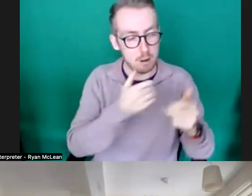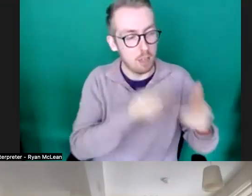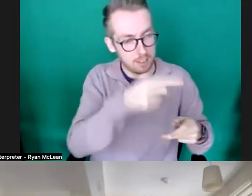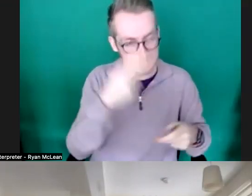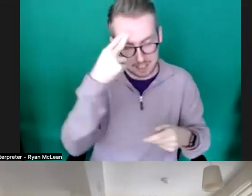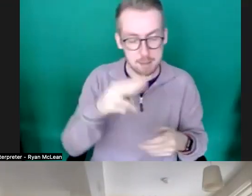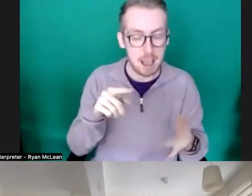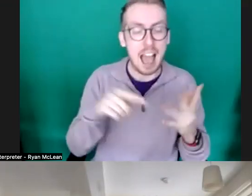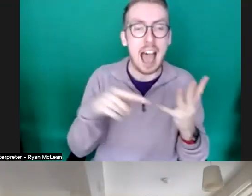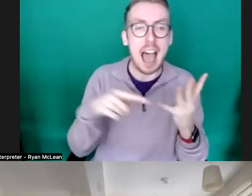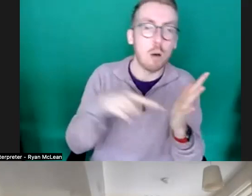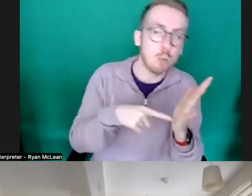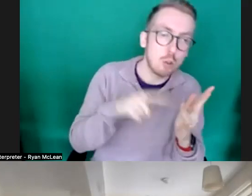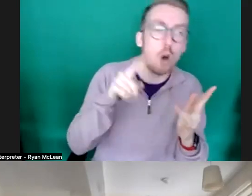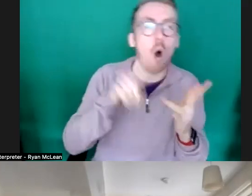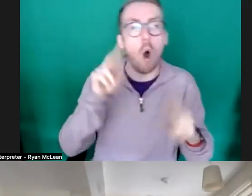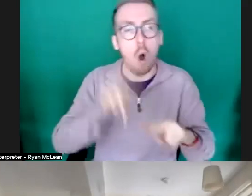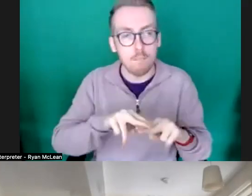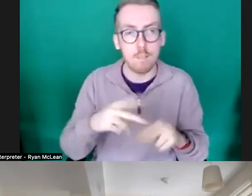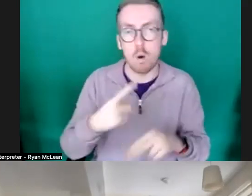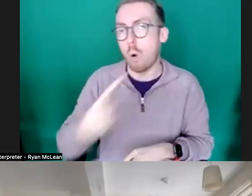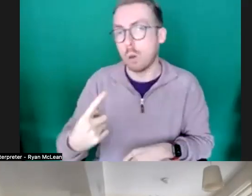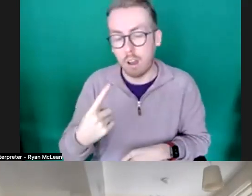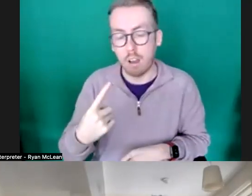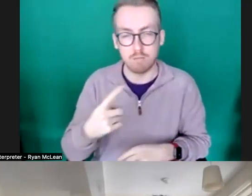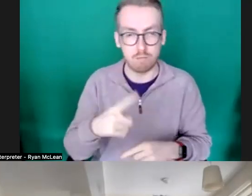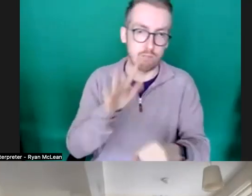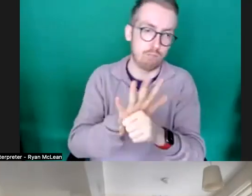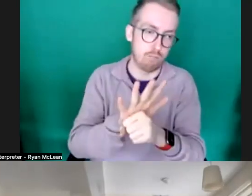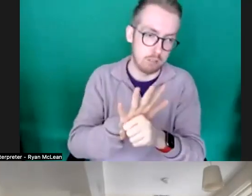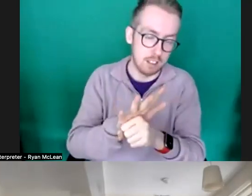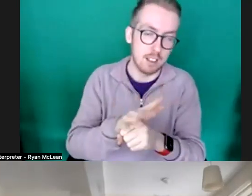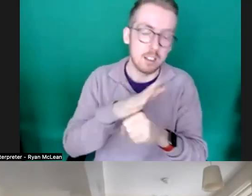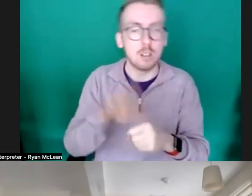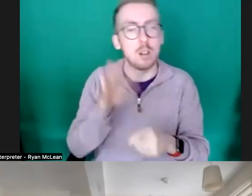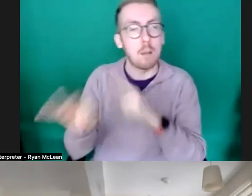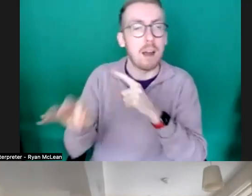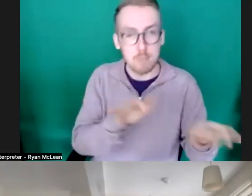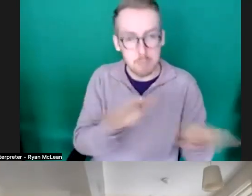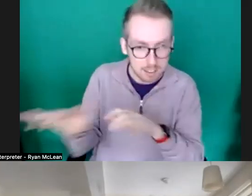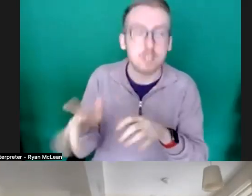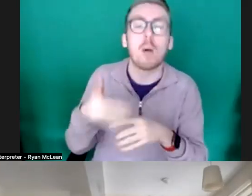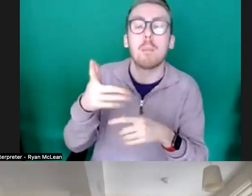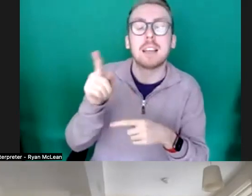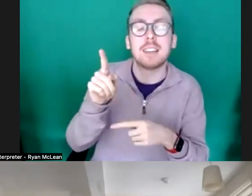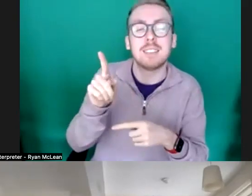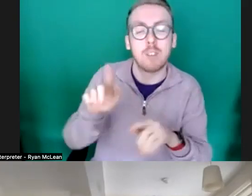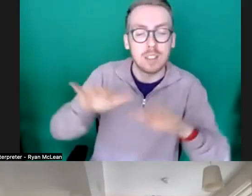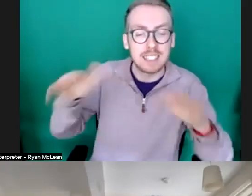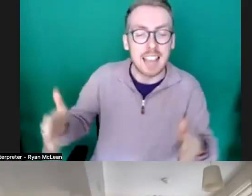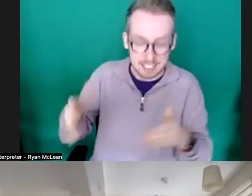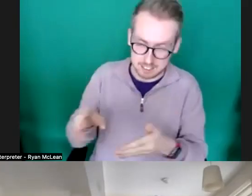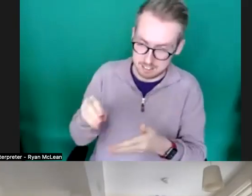and one of the ideas they wanted to do was fly a piano um through the stage and they got some blueprint money they worked they partnered with